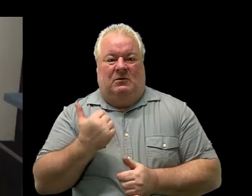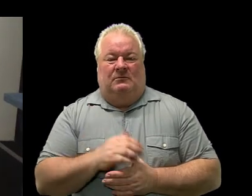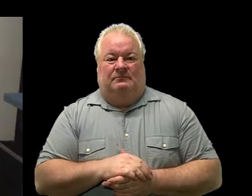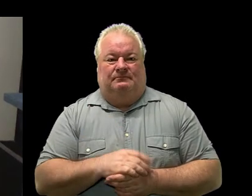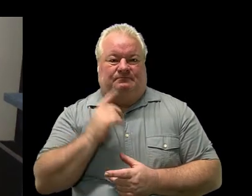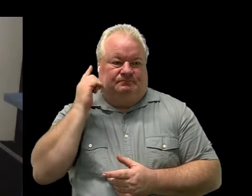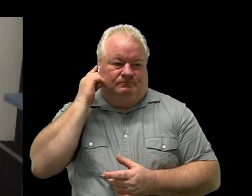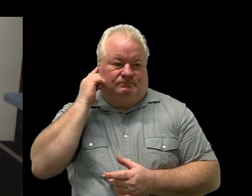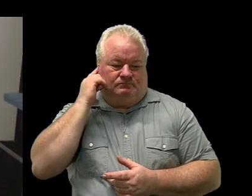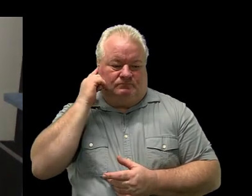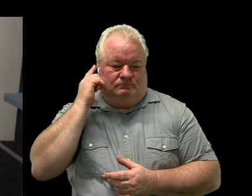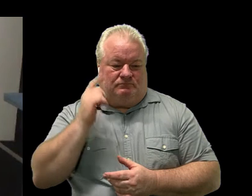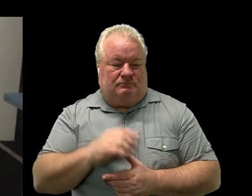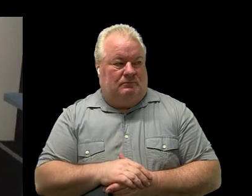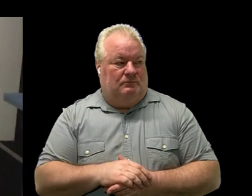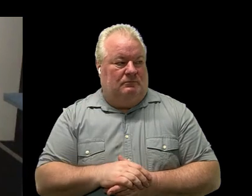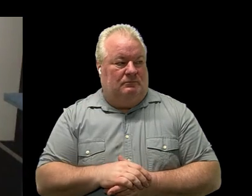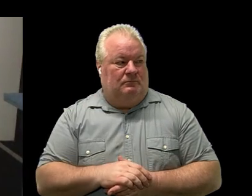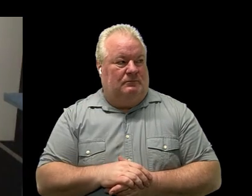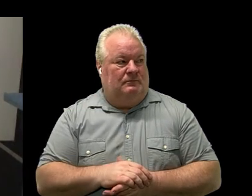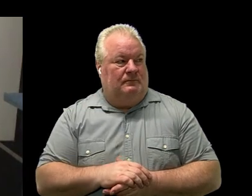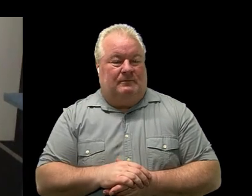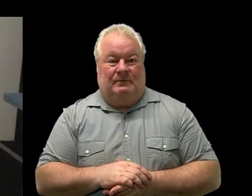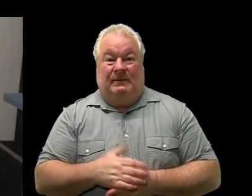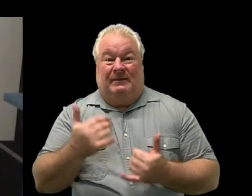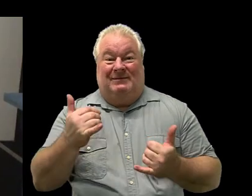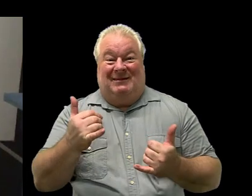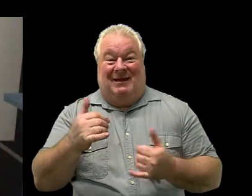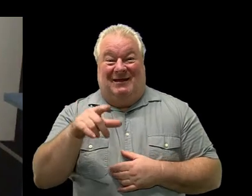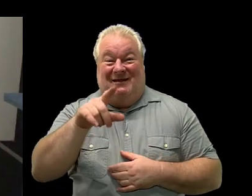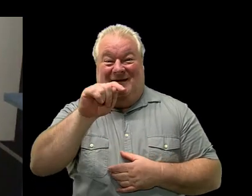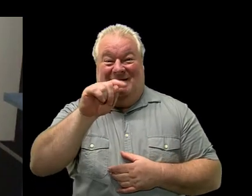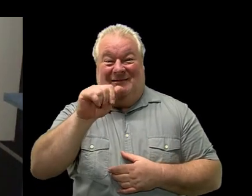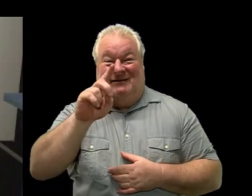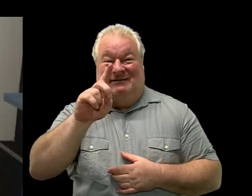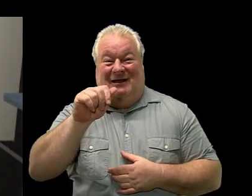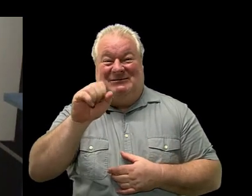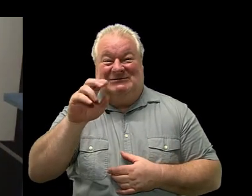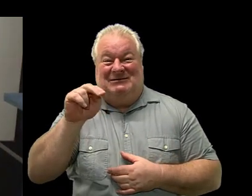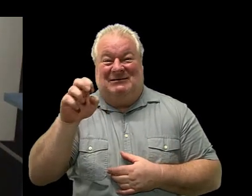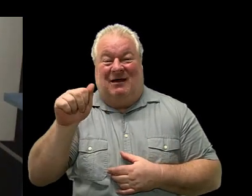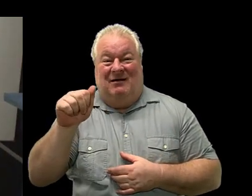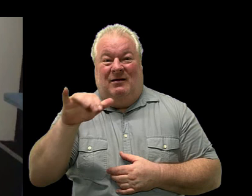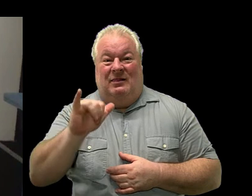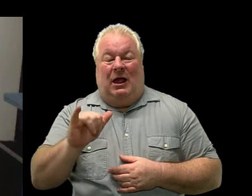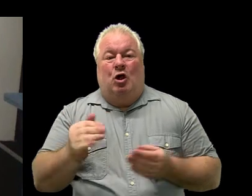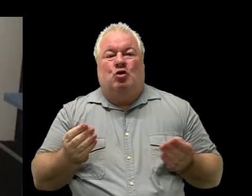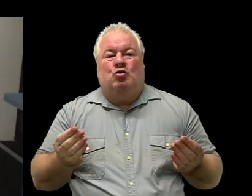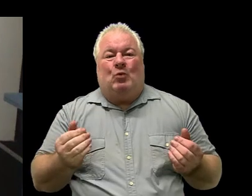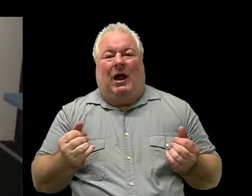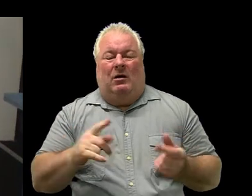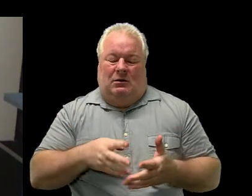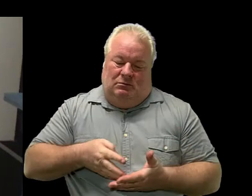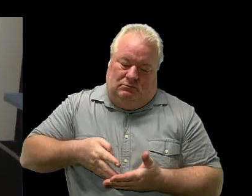so then we're going to start tadasana we did it week one grounding pose pressing through the